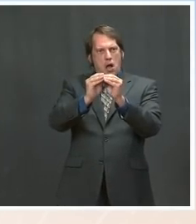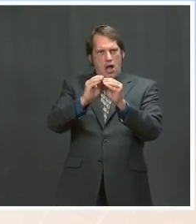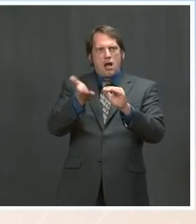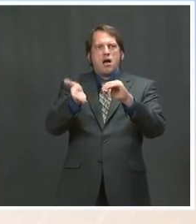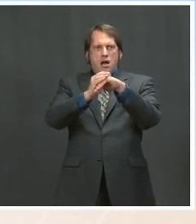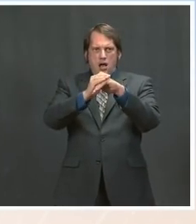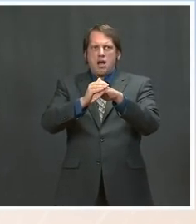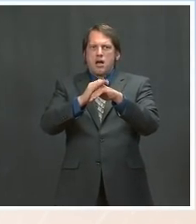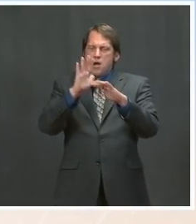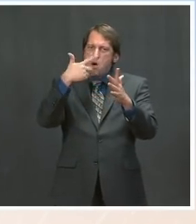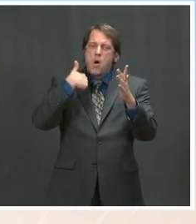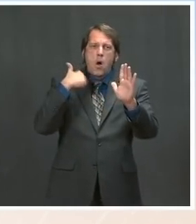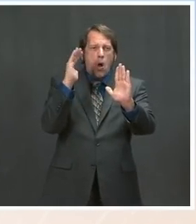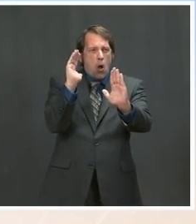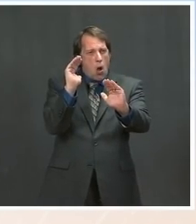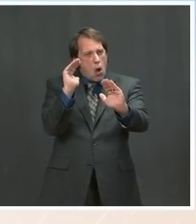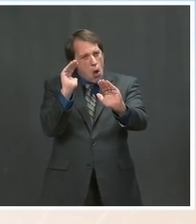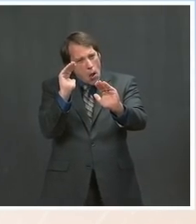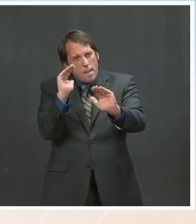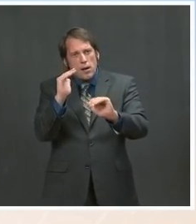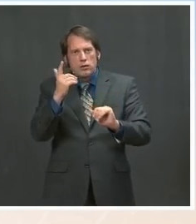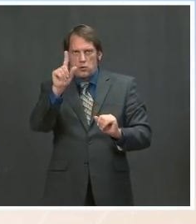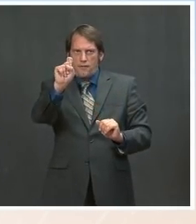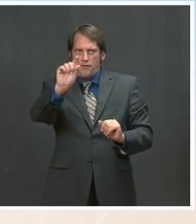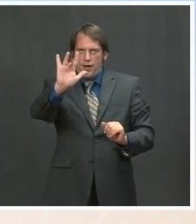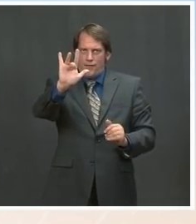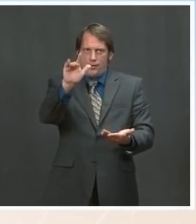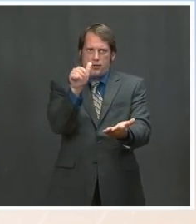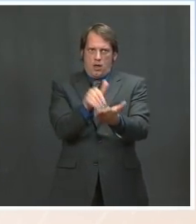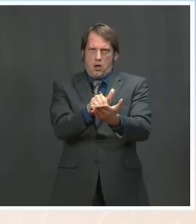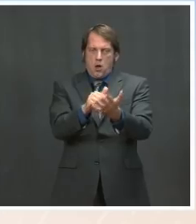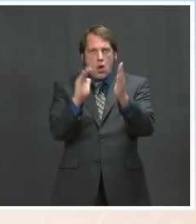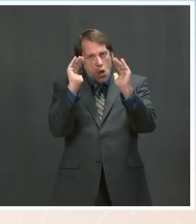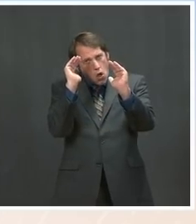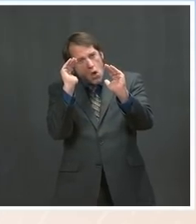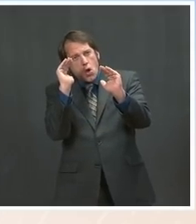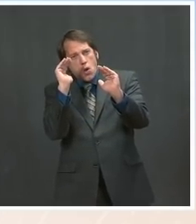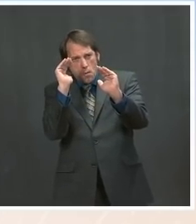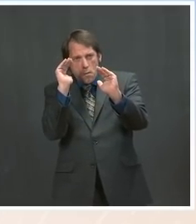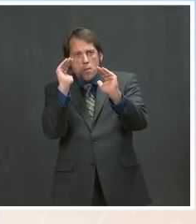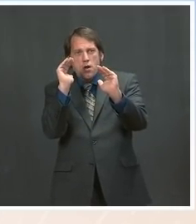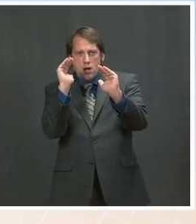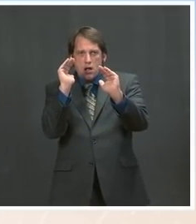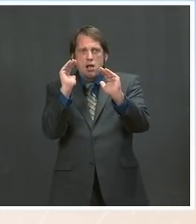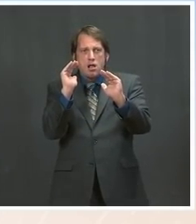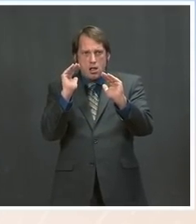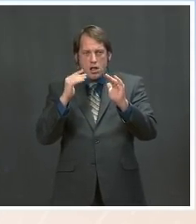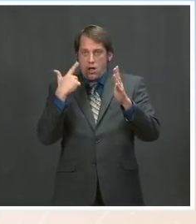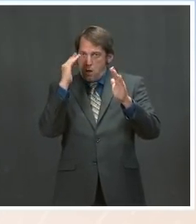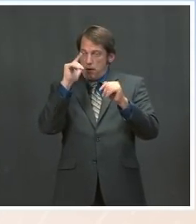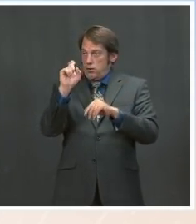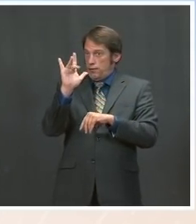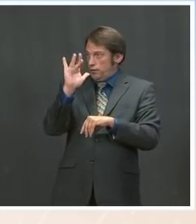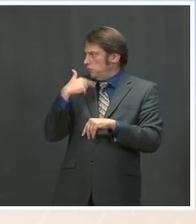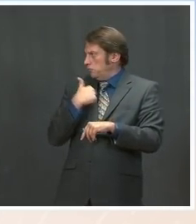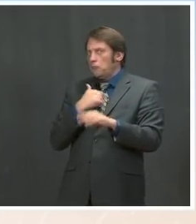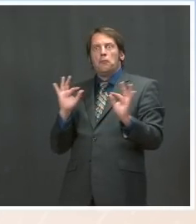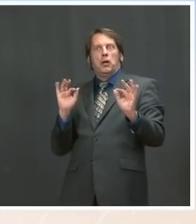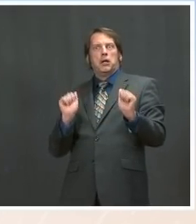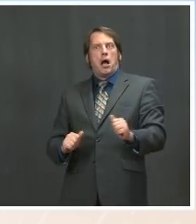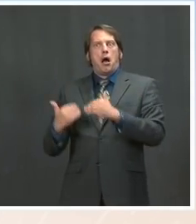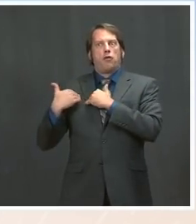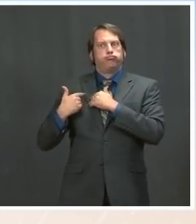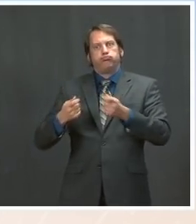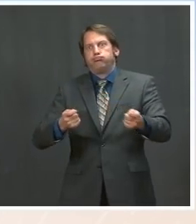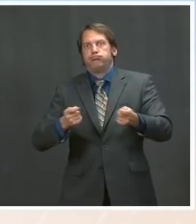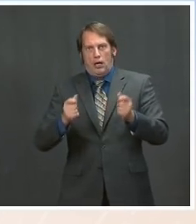are hopeful about reaching that 125,000 number as we look to next fiscal year. But as we came in and assessed